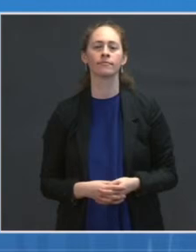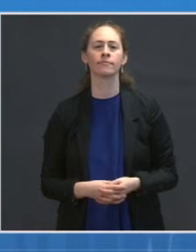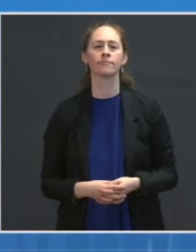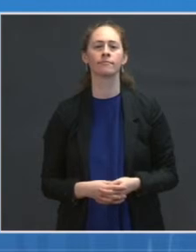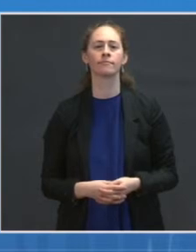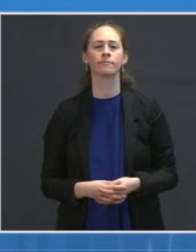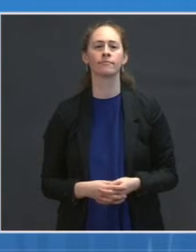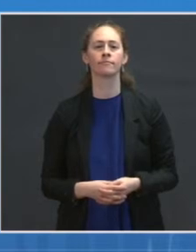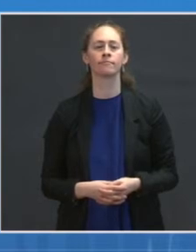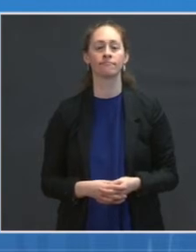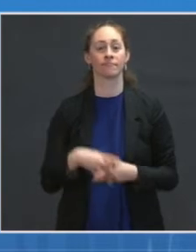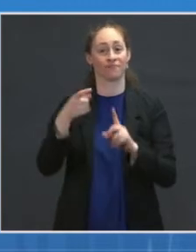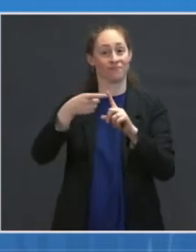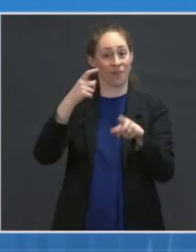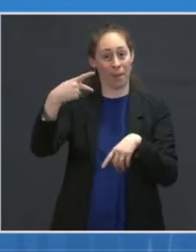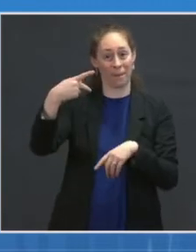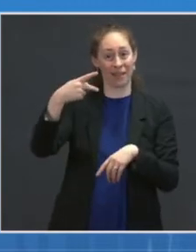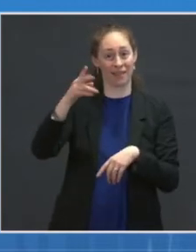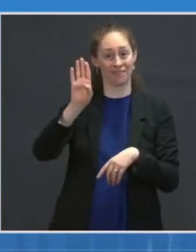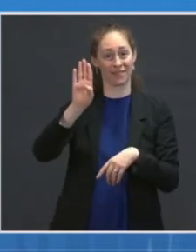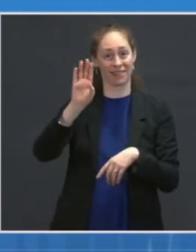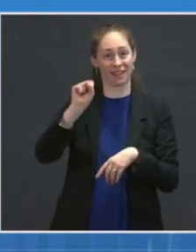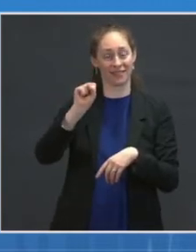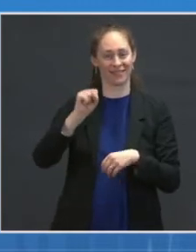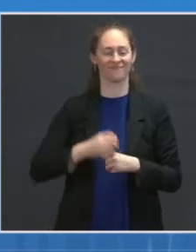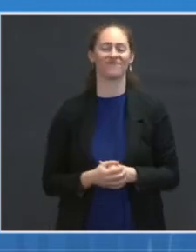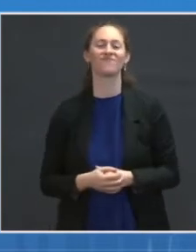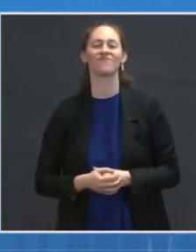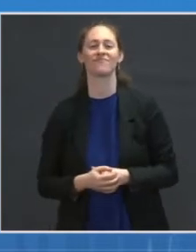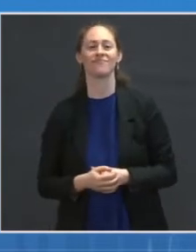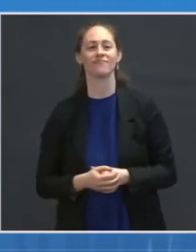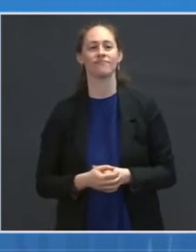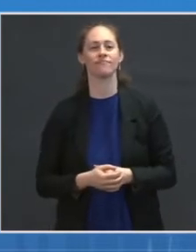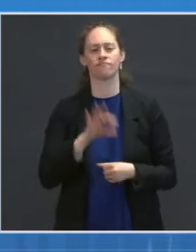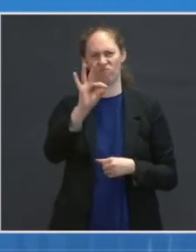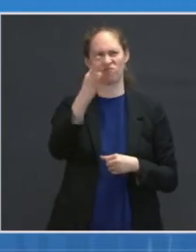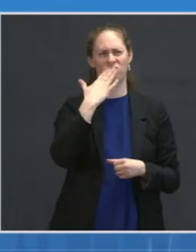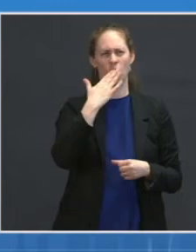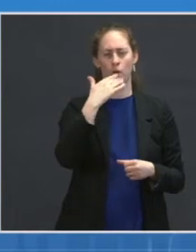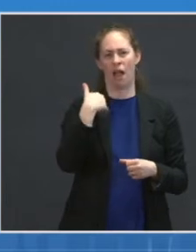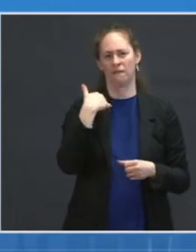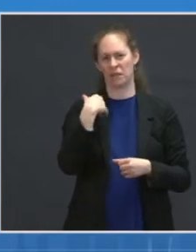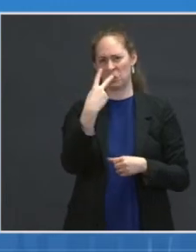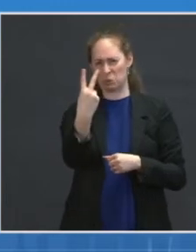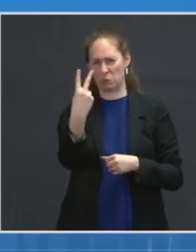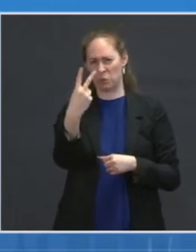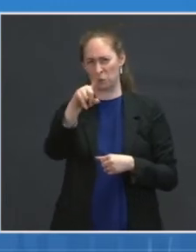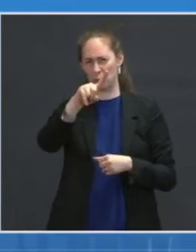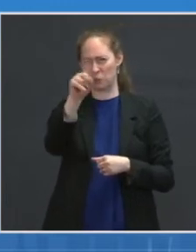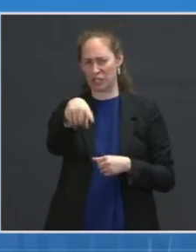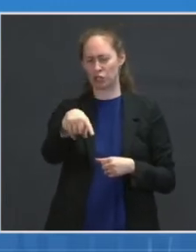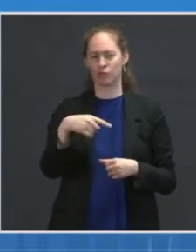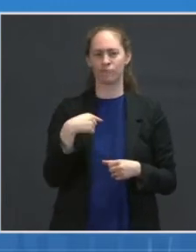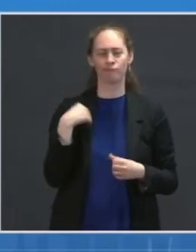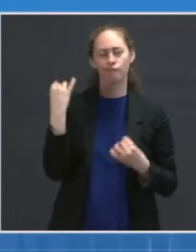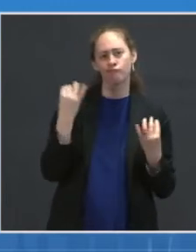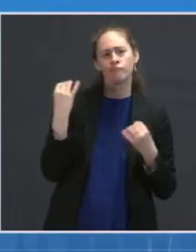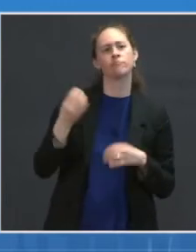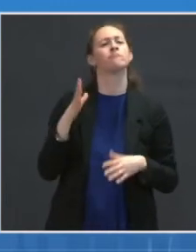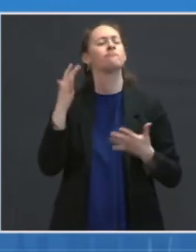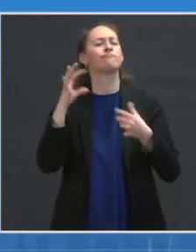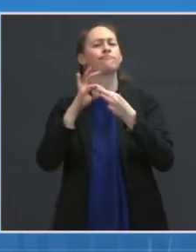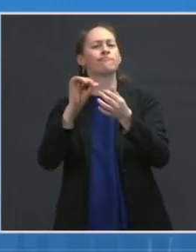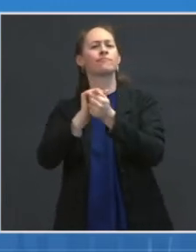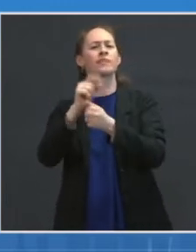Hi, thanks so much for taking my question. have two questions. The first is, a lack of pharmacies and hospitals, providers and